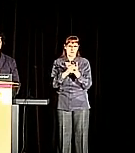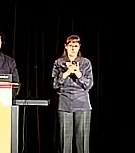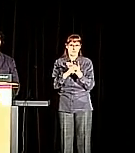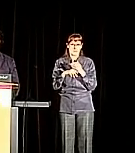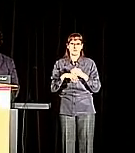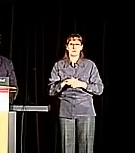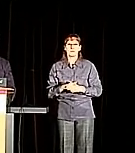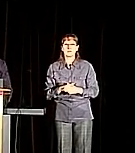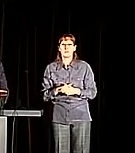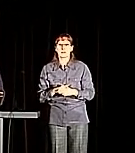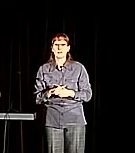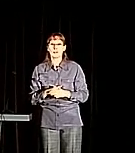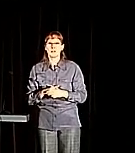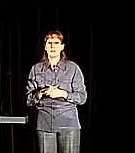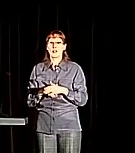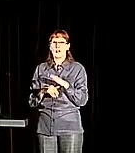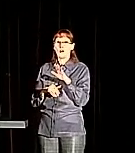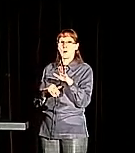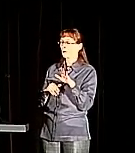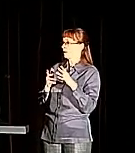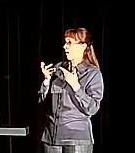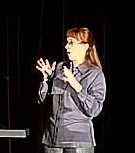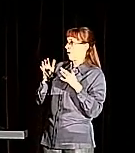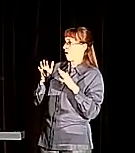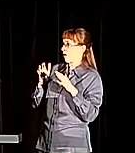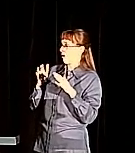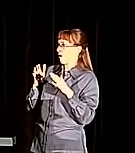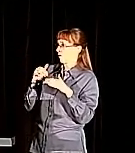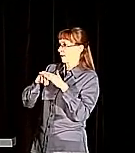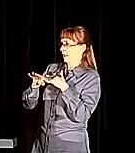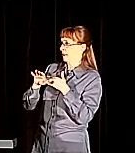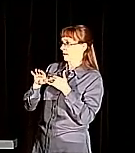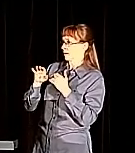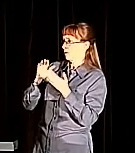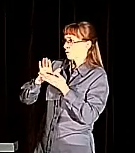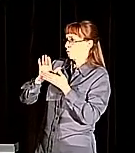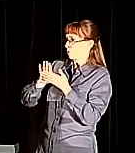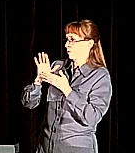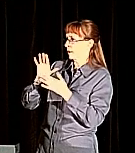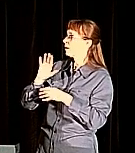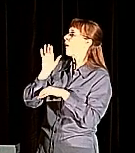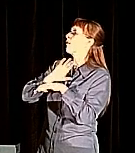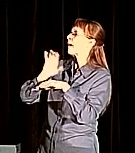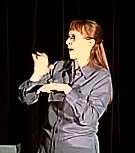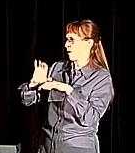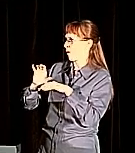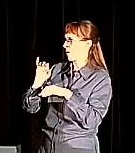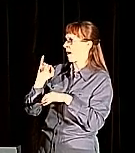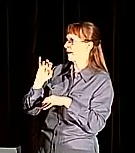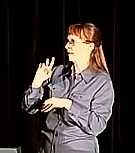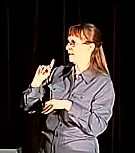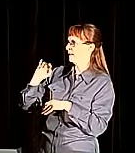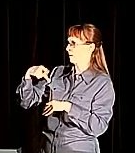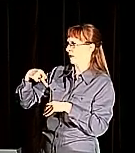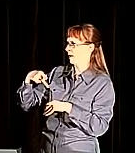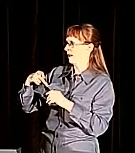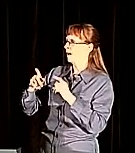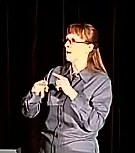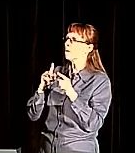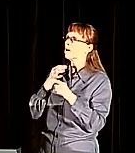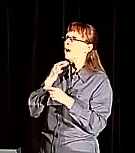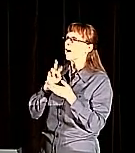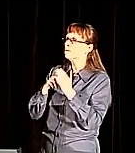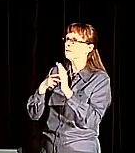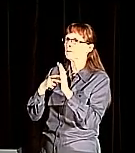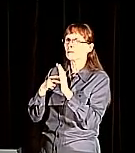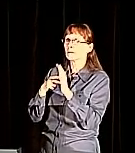sorry. Oh, um, he's already in a program in Colorado. I was wondering what's the best way for him